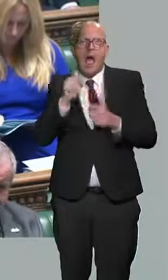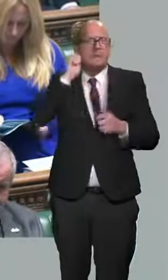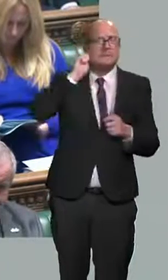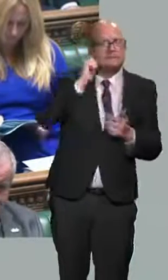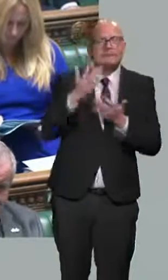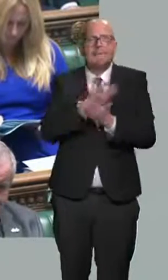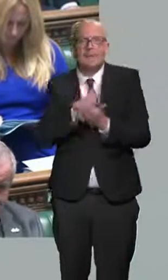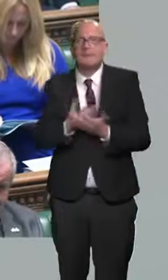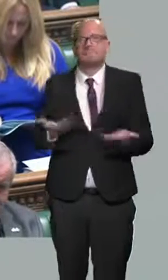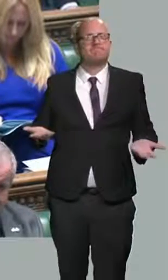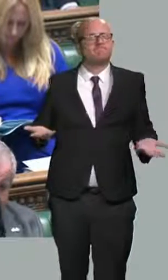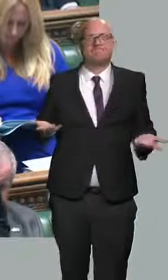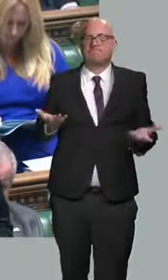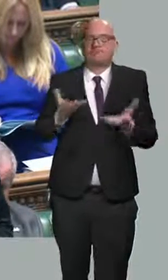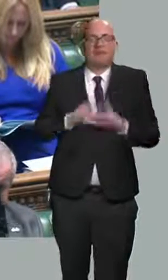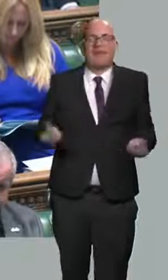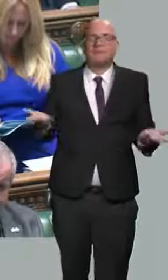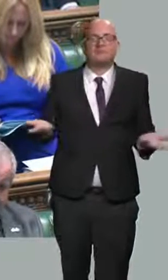sunk. There is no help for people on energy.